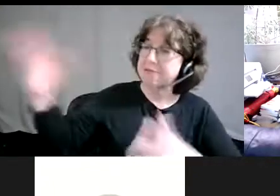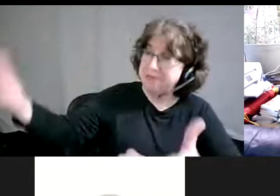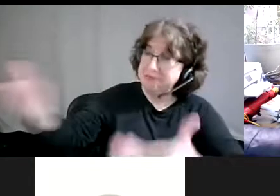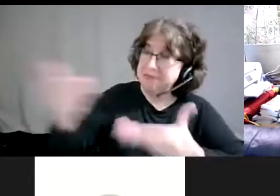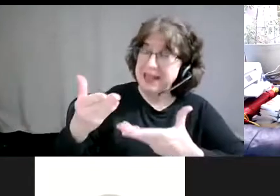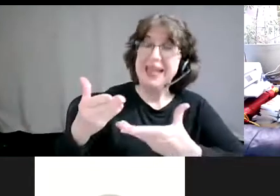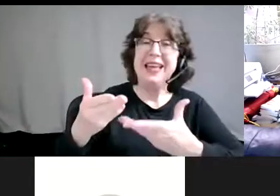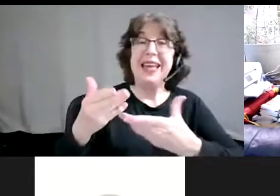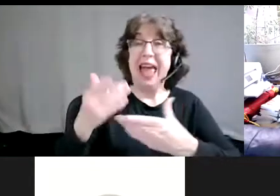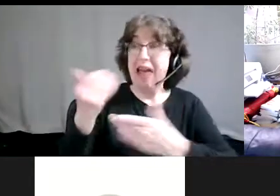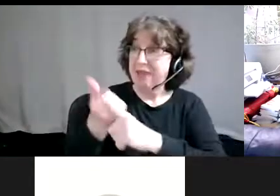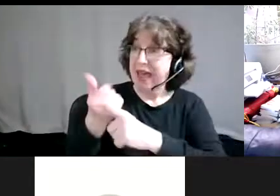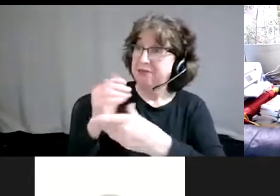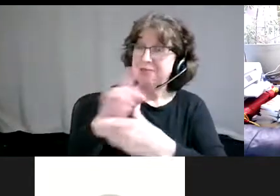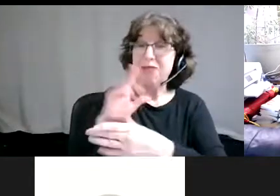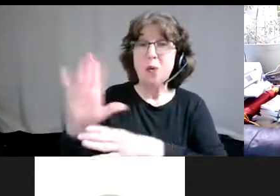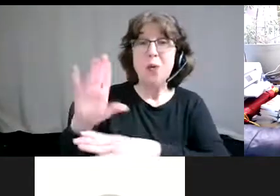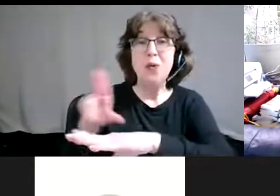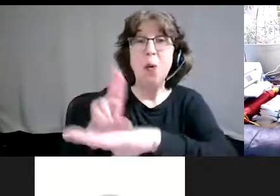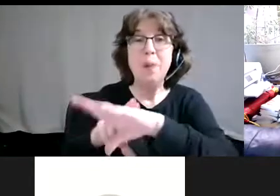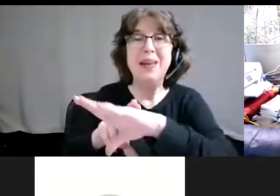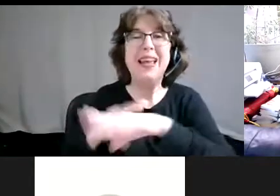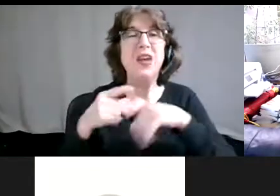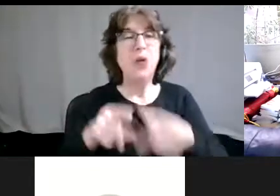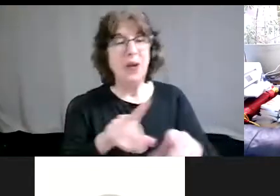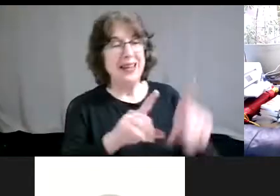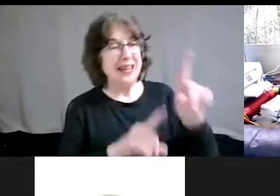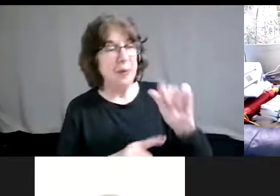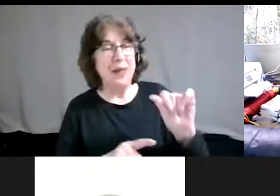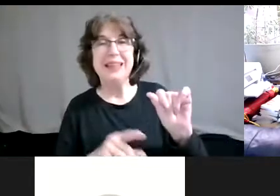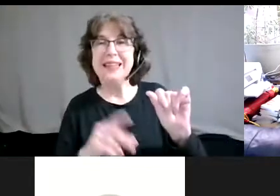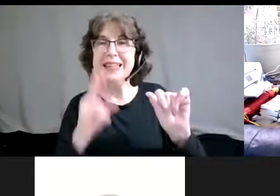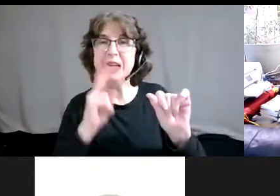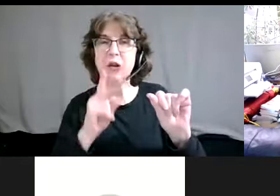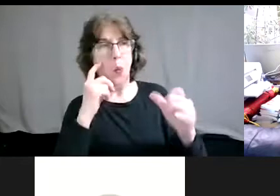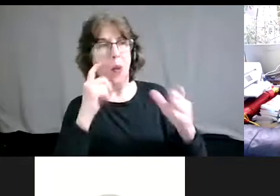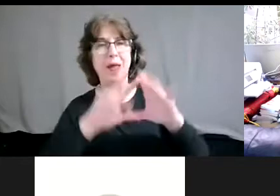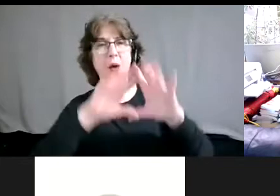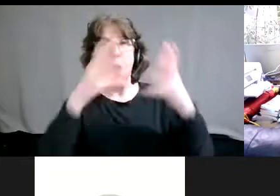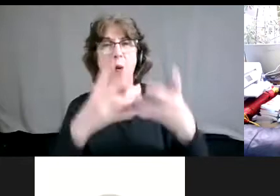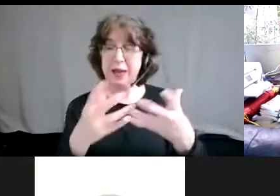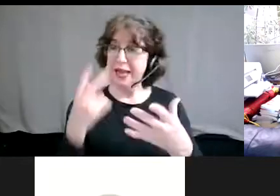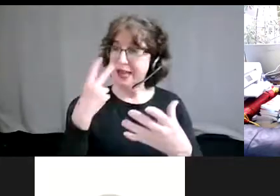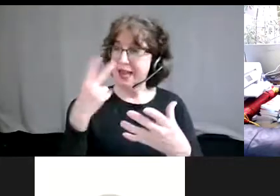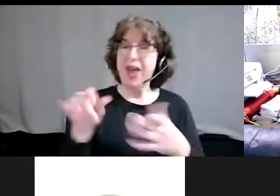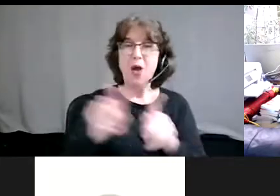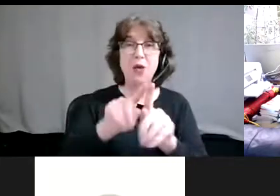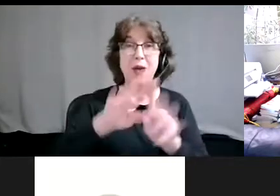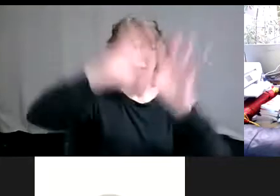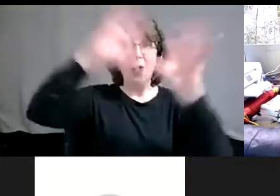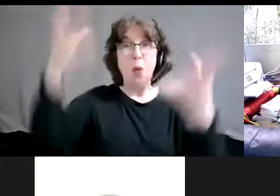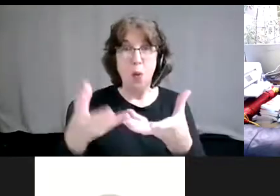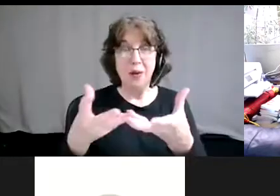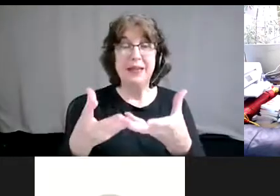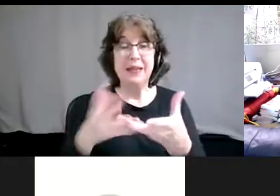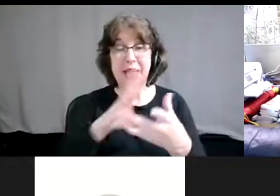recognizing wholeness, and so it's sort of seeing it as a whole. In addition to being autistic,